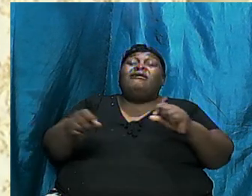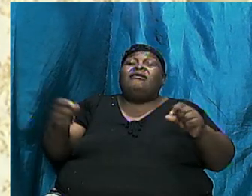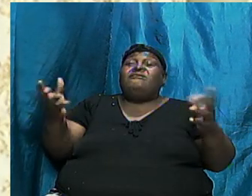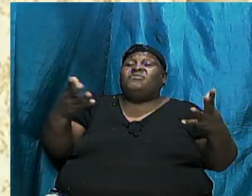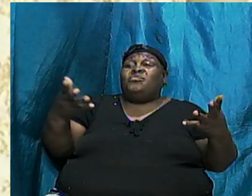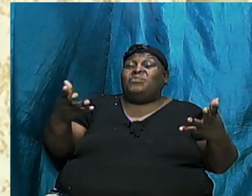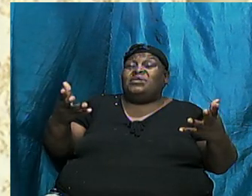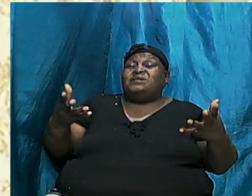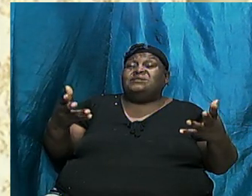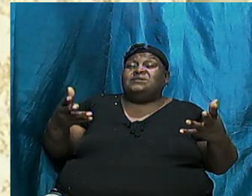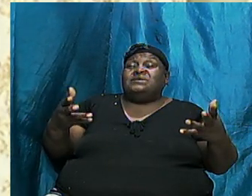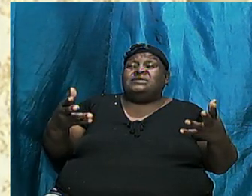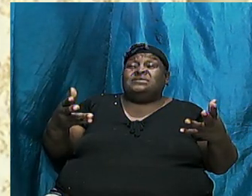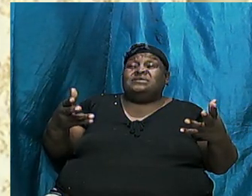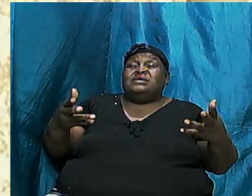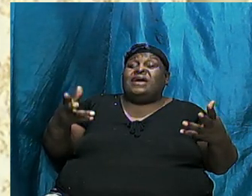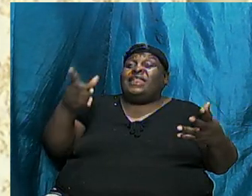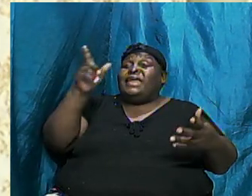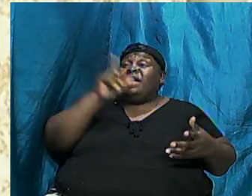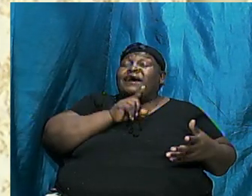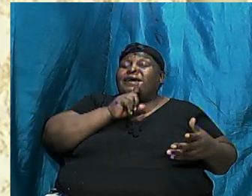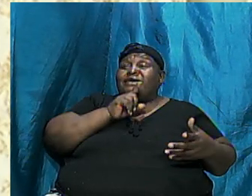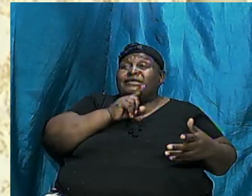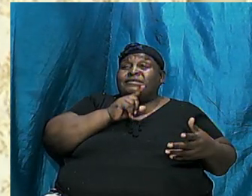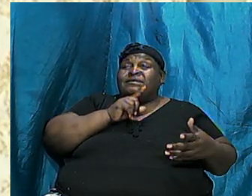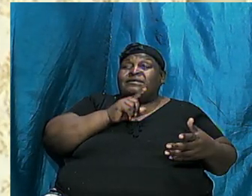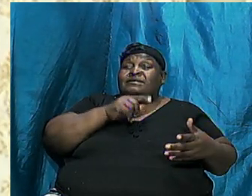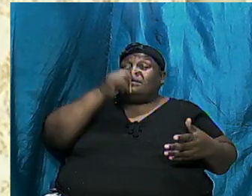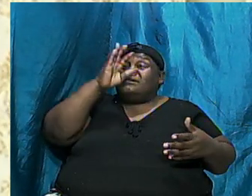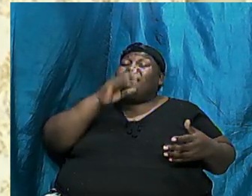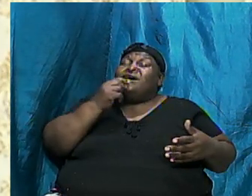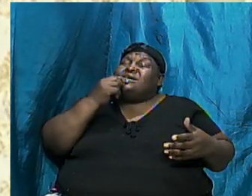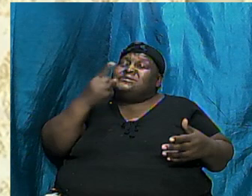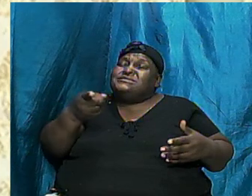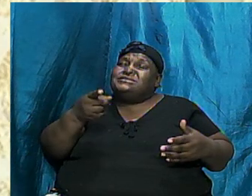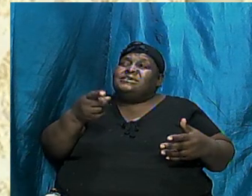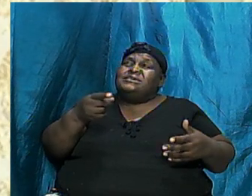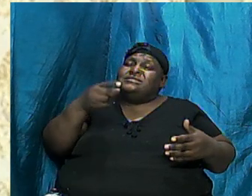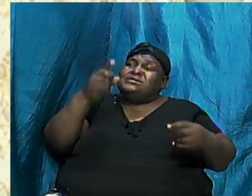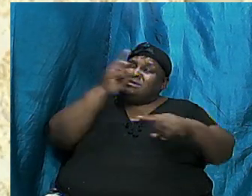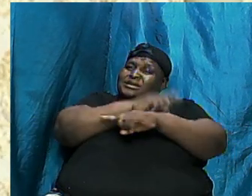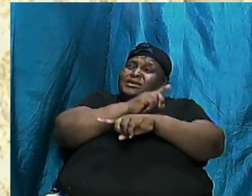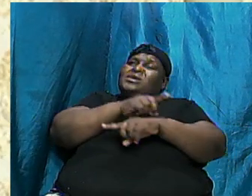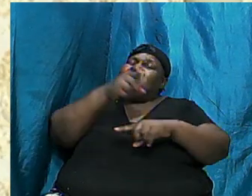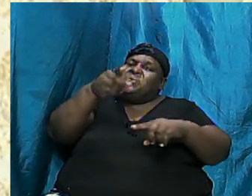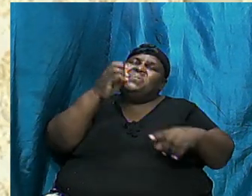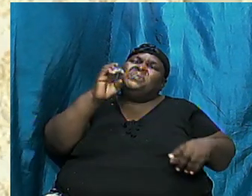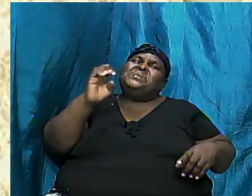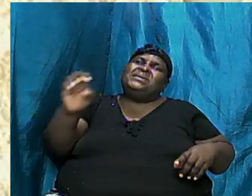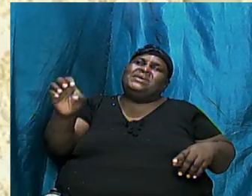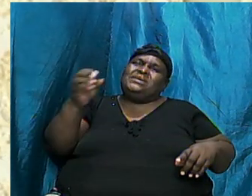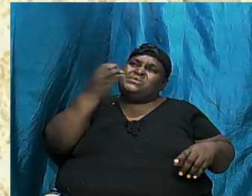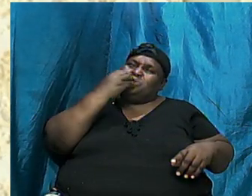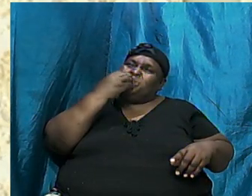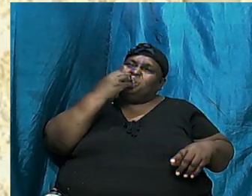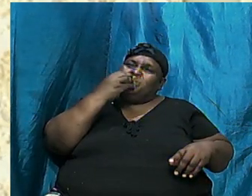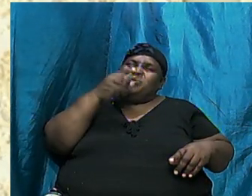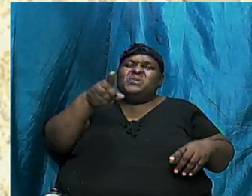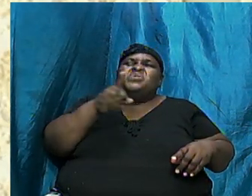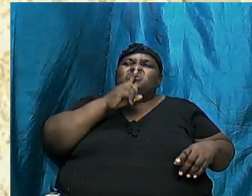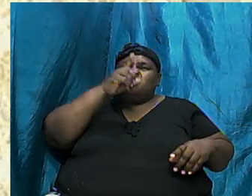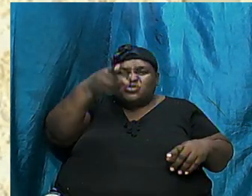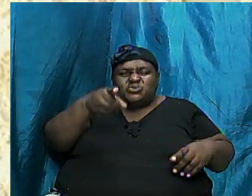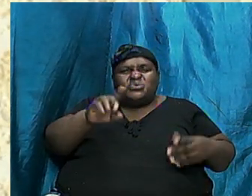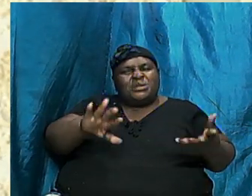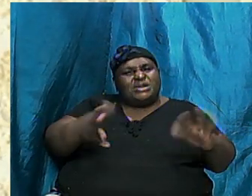always the strategy. God said, the day that you eat thereof, you will surely die. And then Satan went to her and said, you will